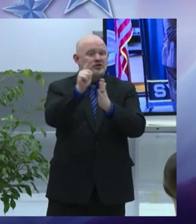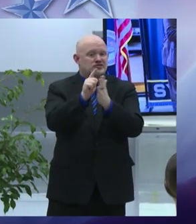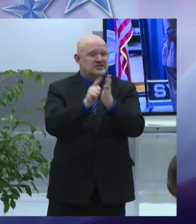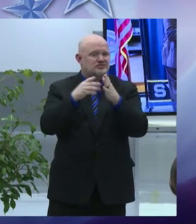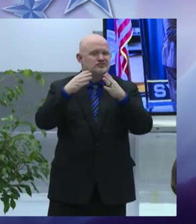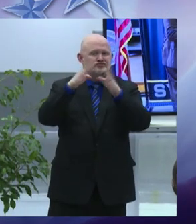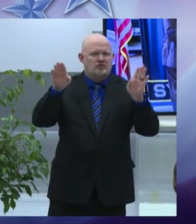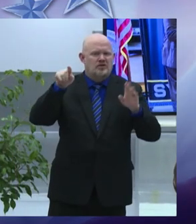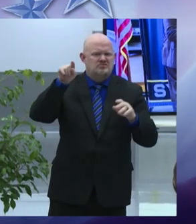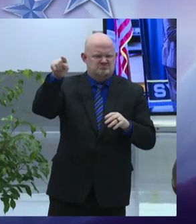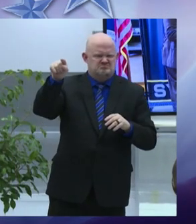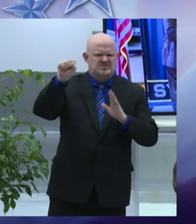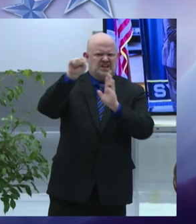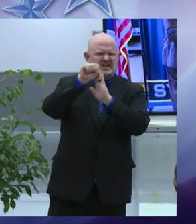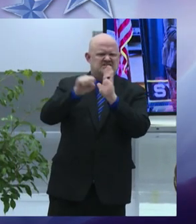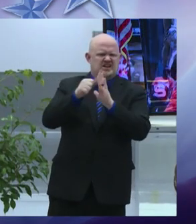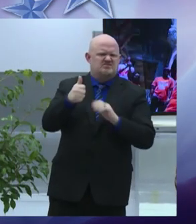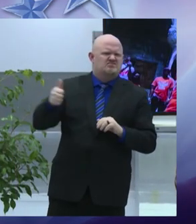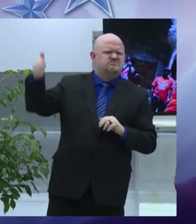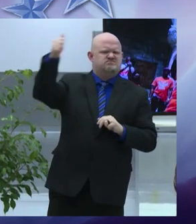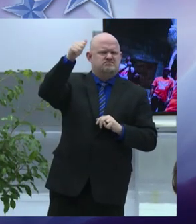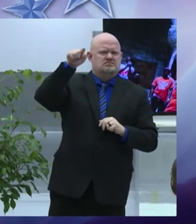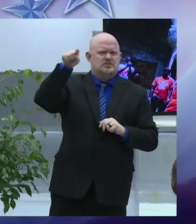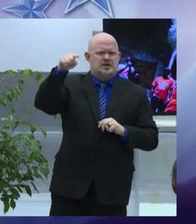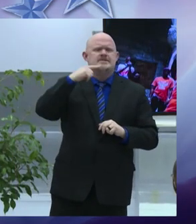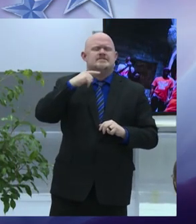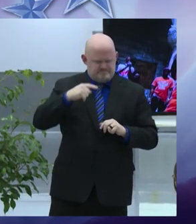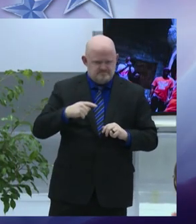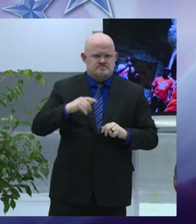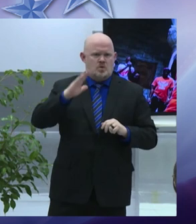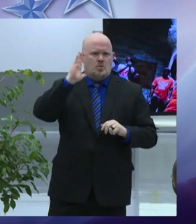we must do more to make our city safer and we will